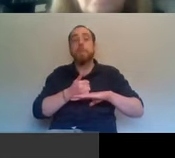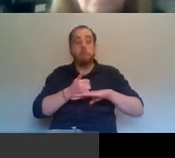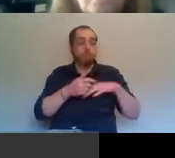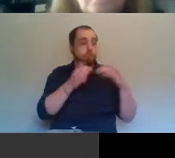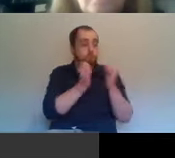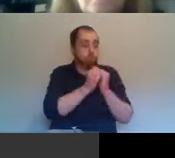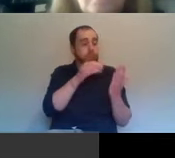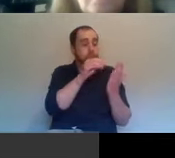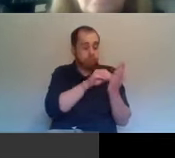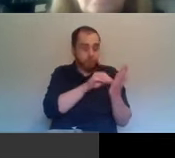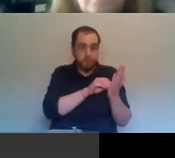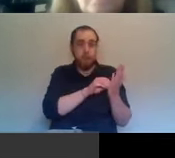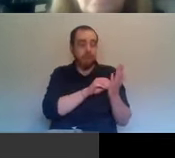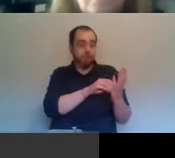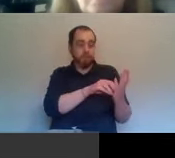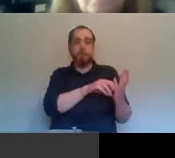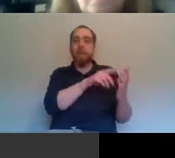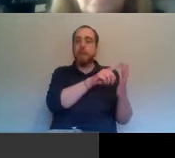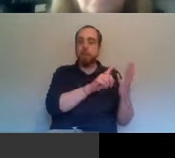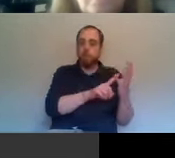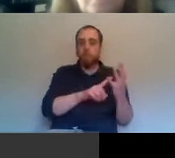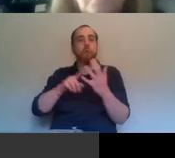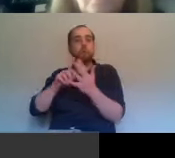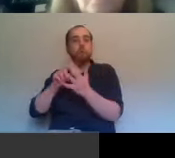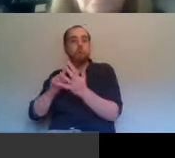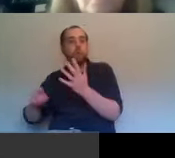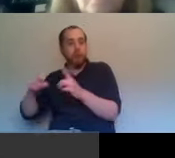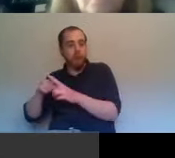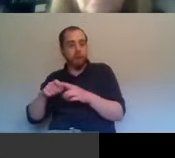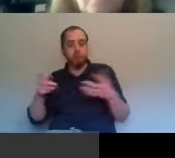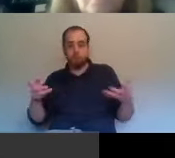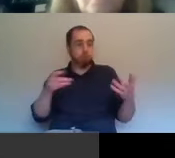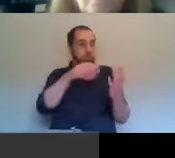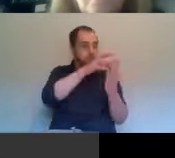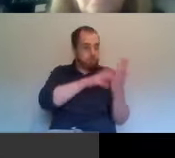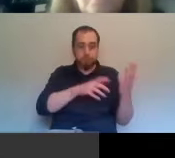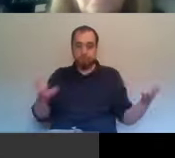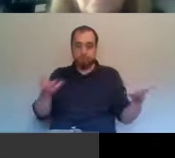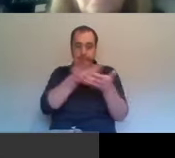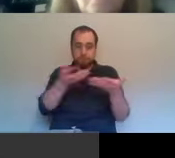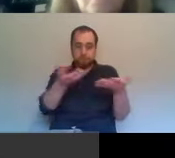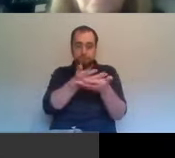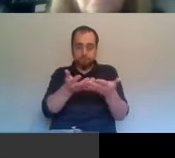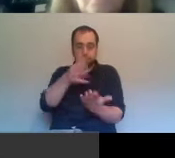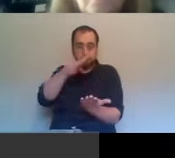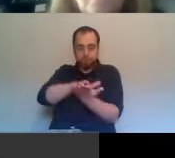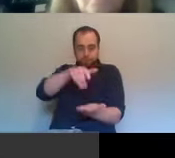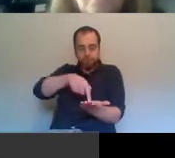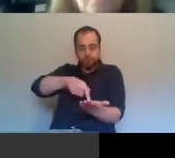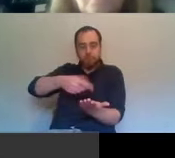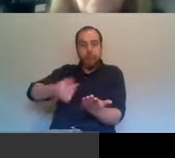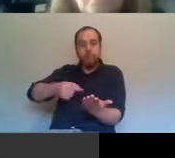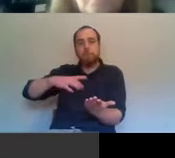agreement between the EU in the UK before Christmas 2017. So we're now dealing with, this is, we're not